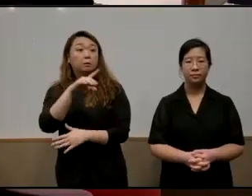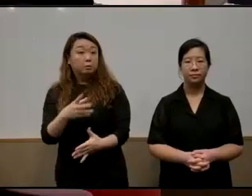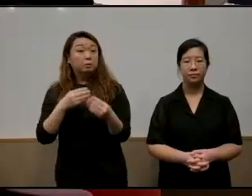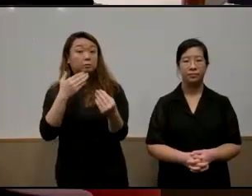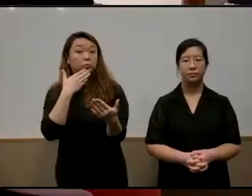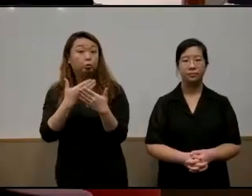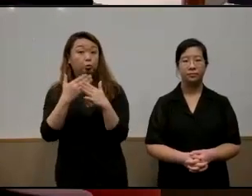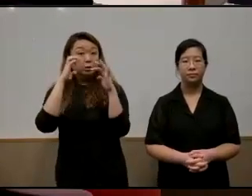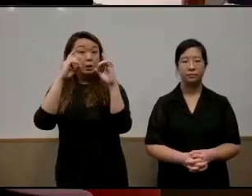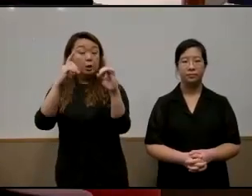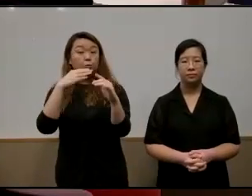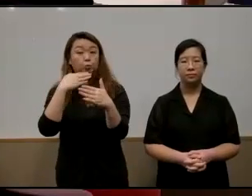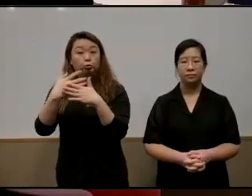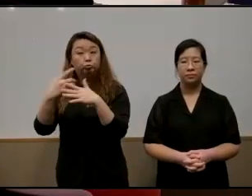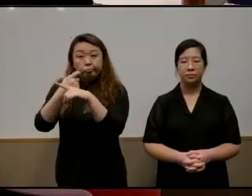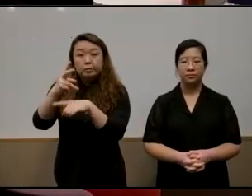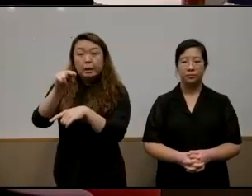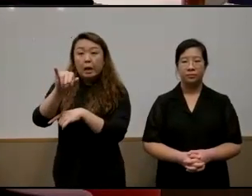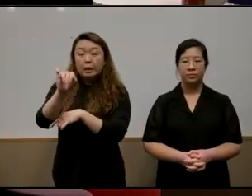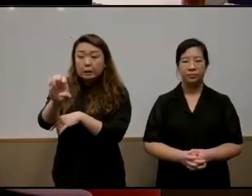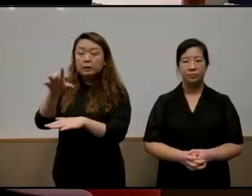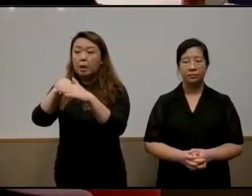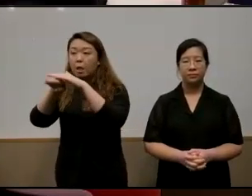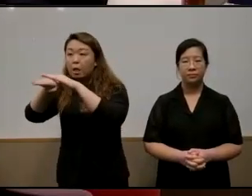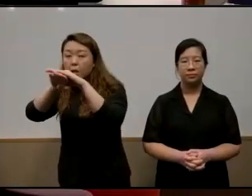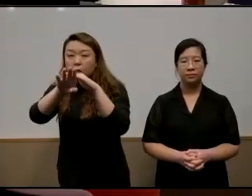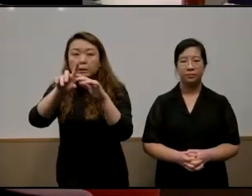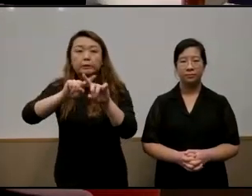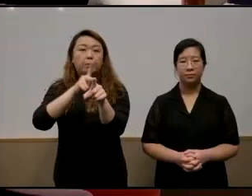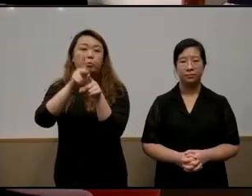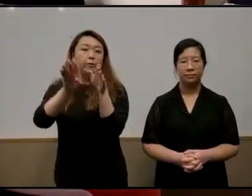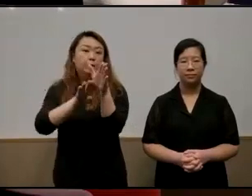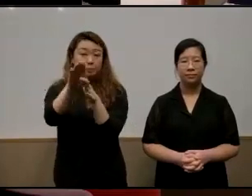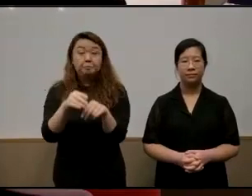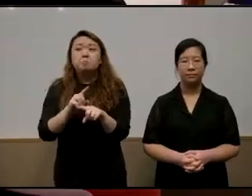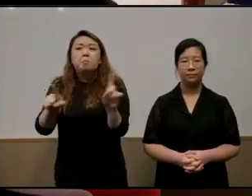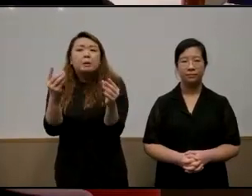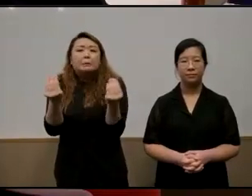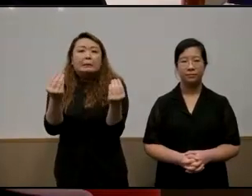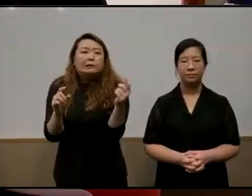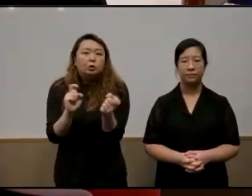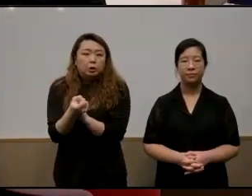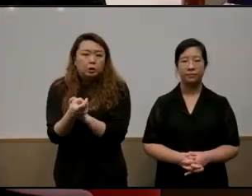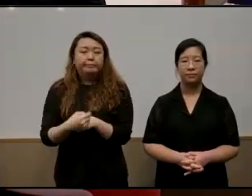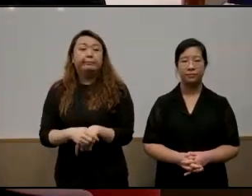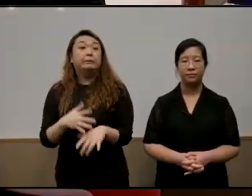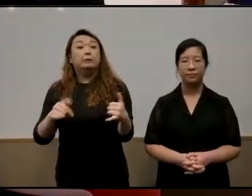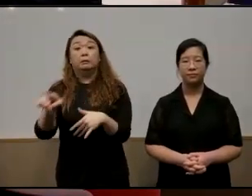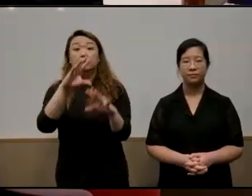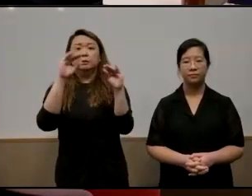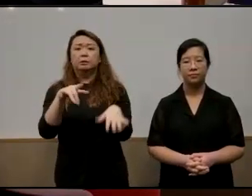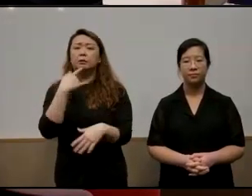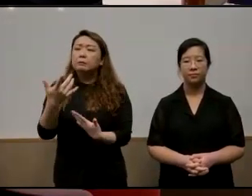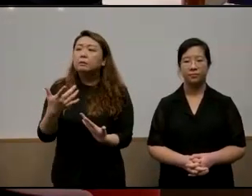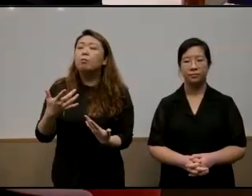education a good training at nie and access to a lot of professional development but something has changed right when you are a teacher they stay till 9 pm